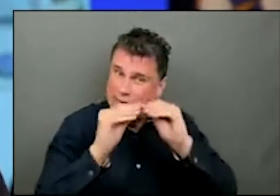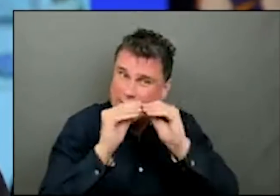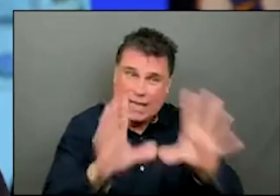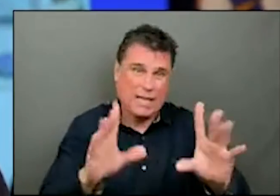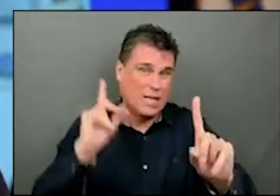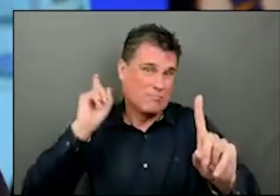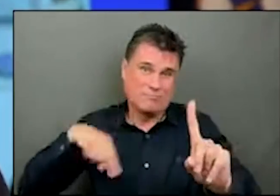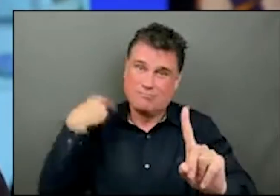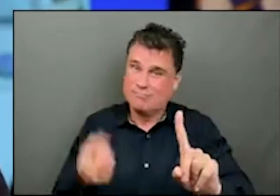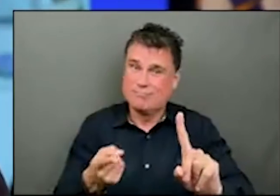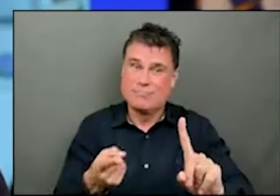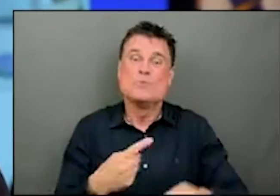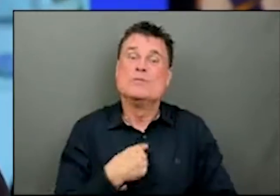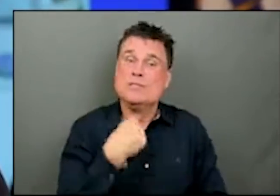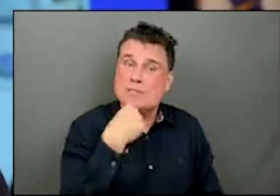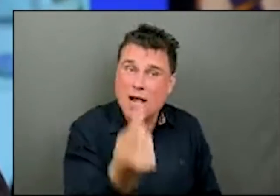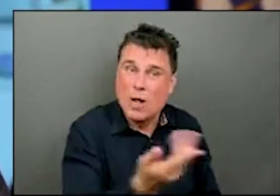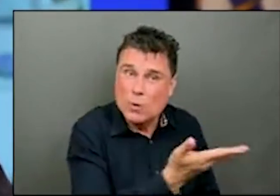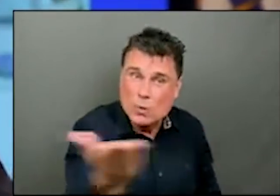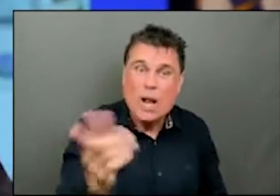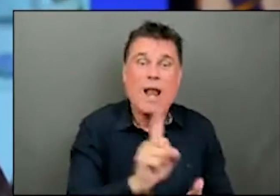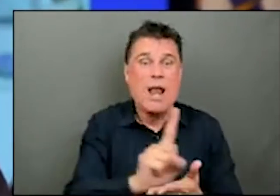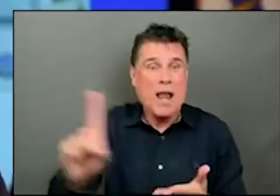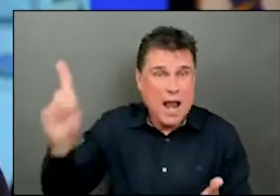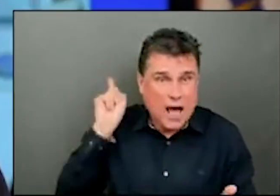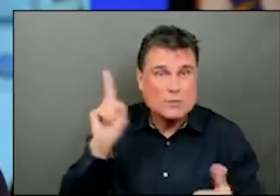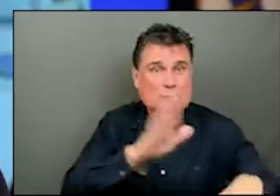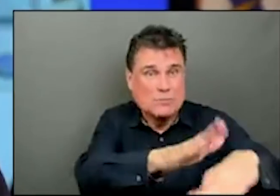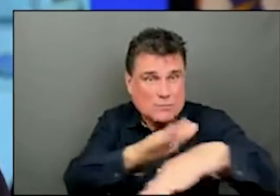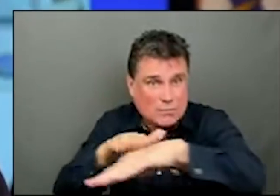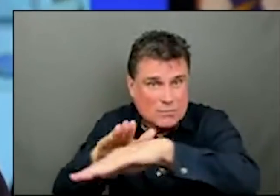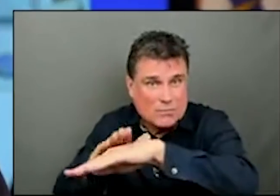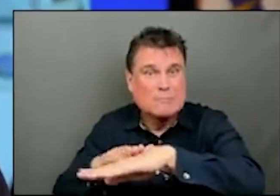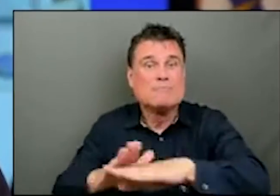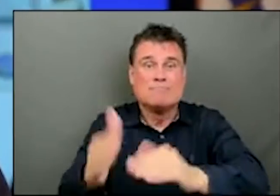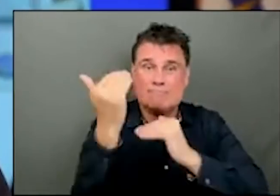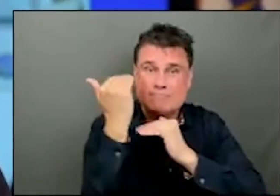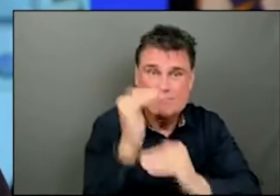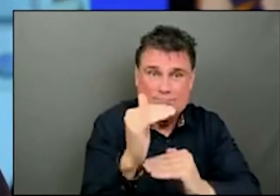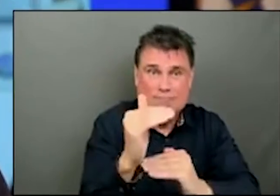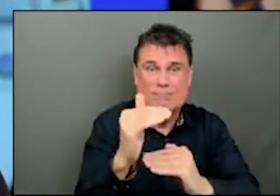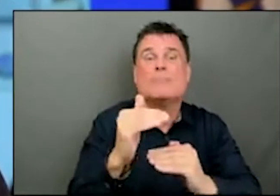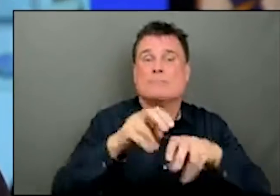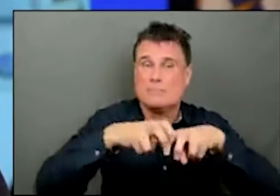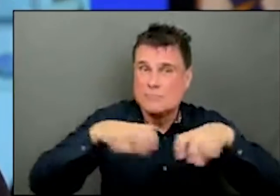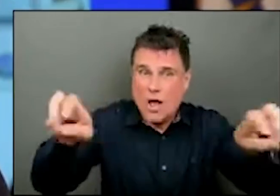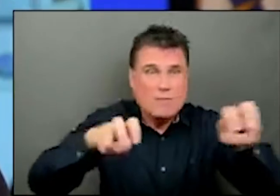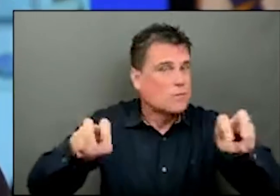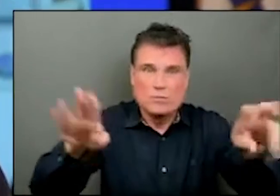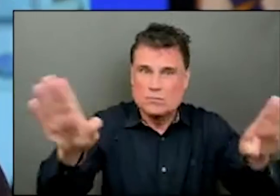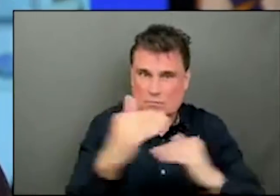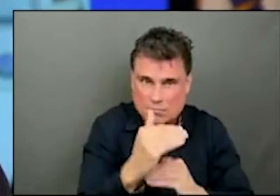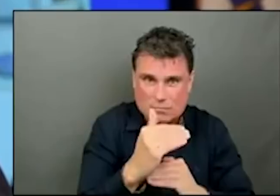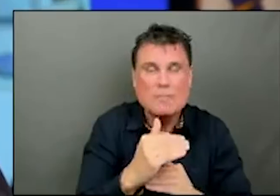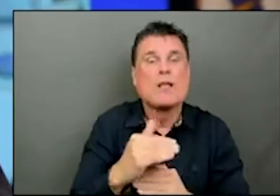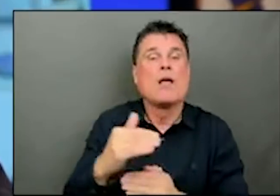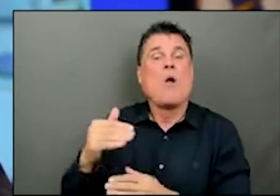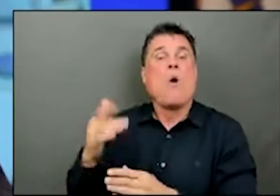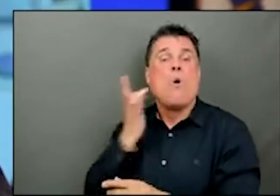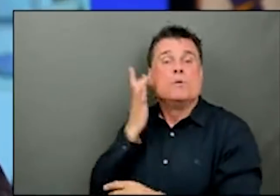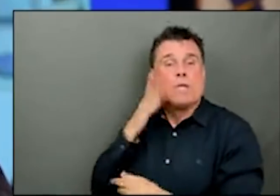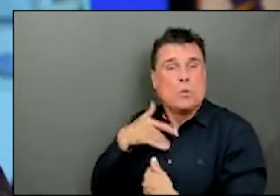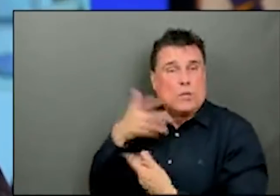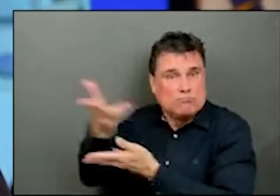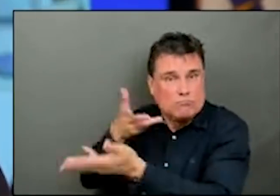restrictions were coming, get ready for it. I've talked to the tourism sector, I've talked to the hotel association just today, the